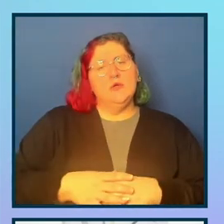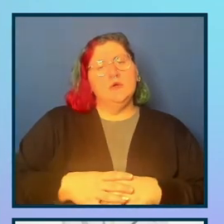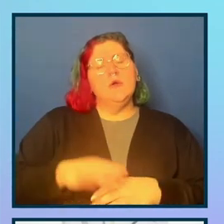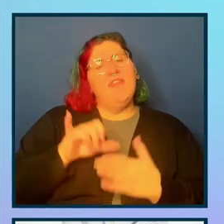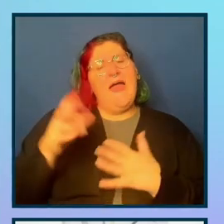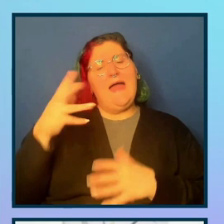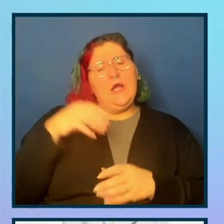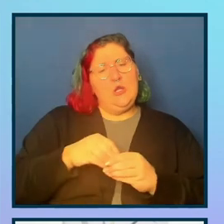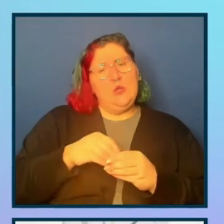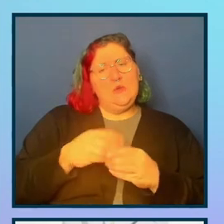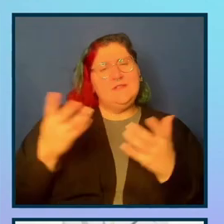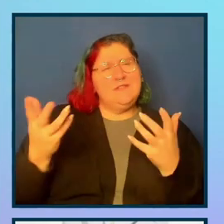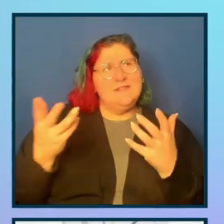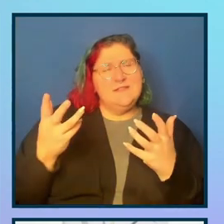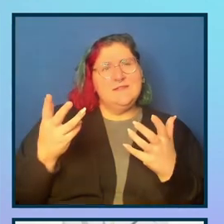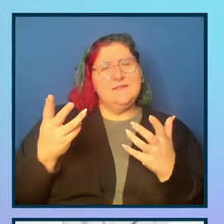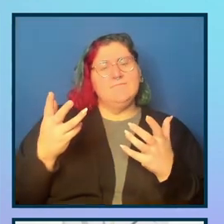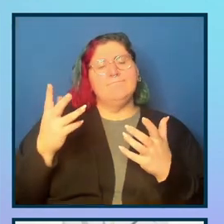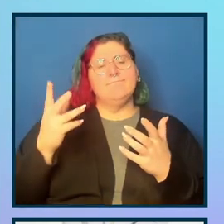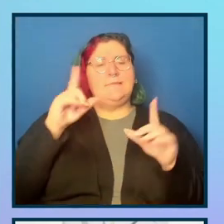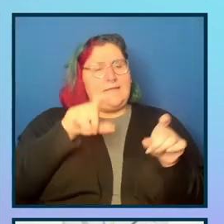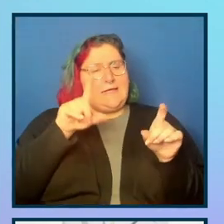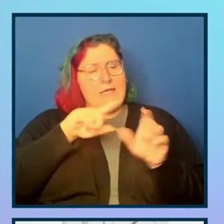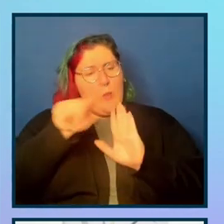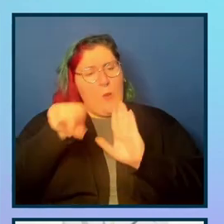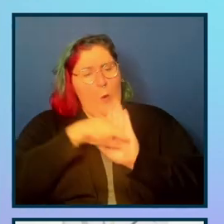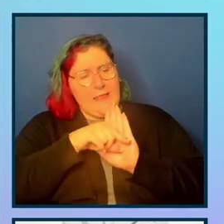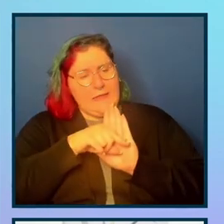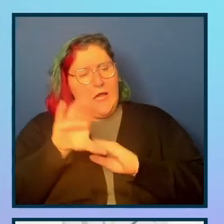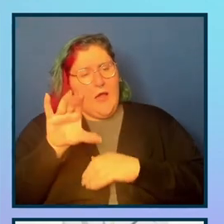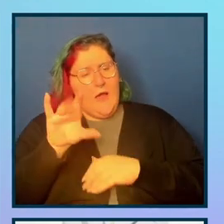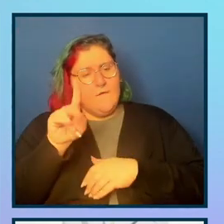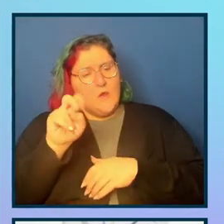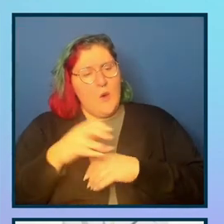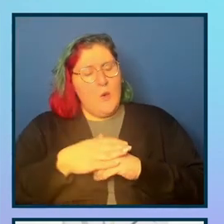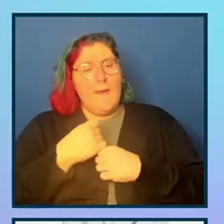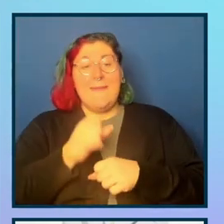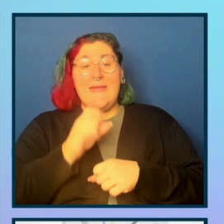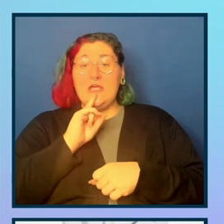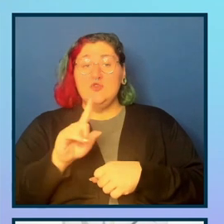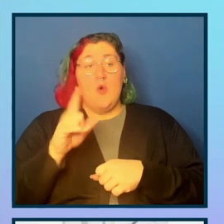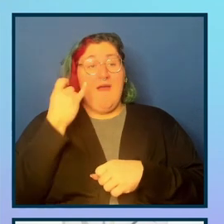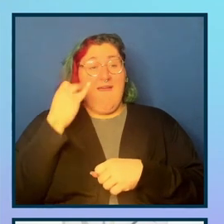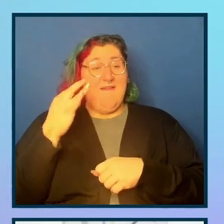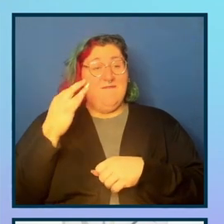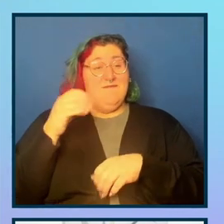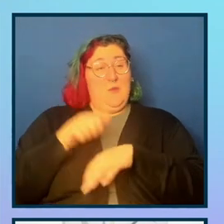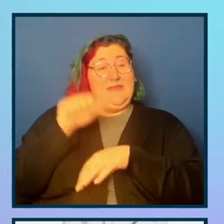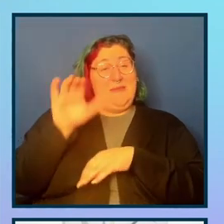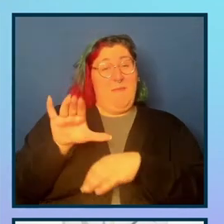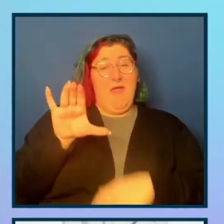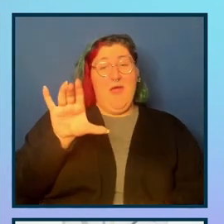like gating code quality, making sure that code that is submitted by a developer